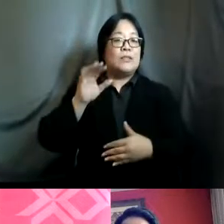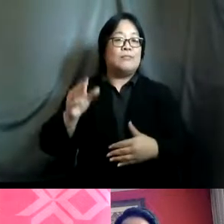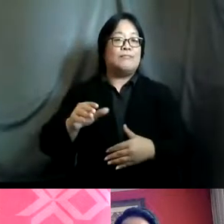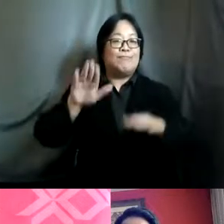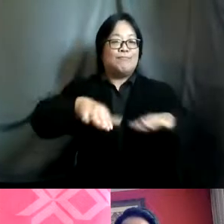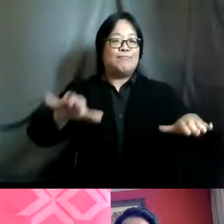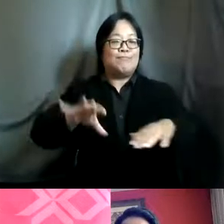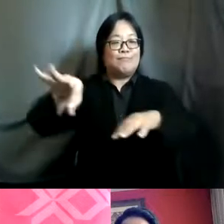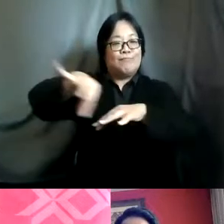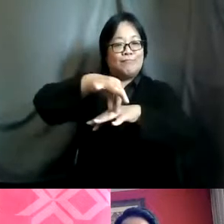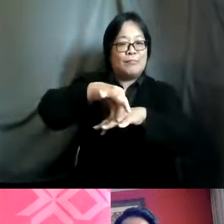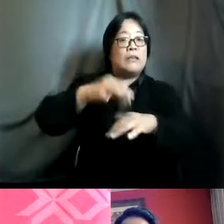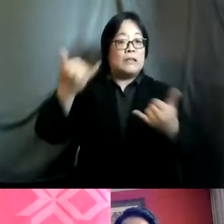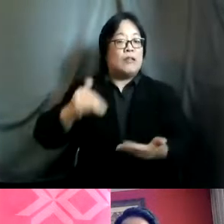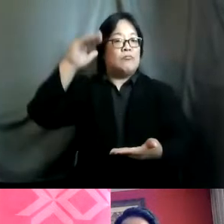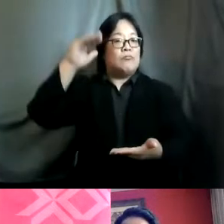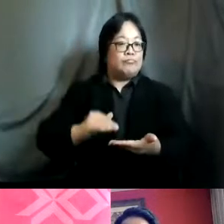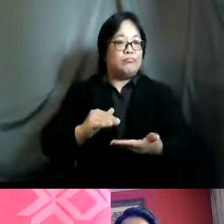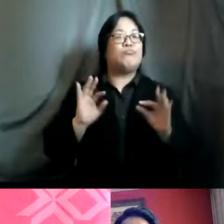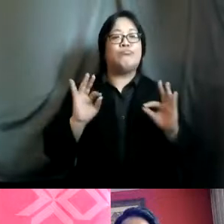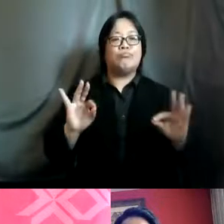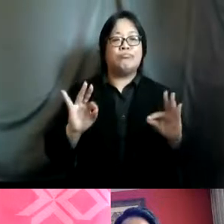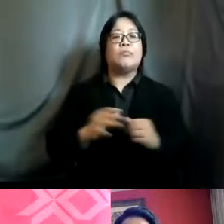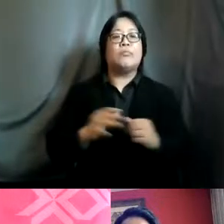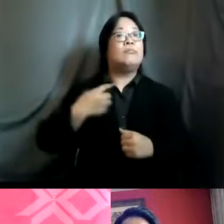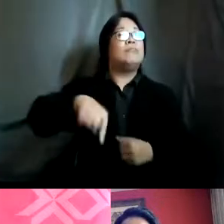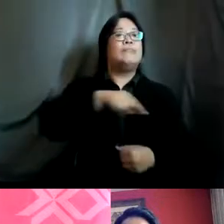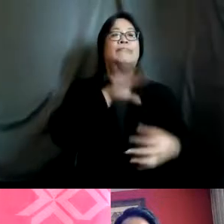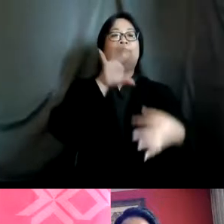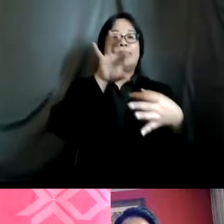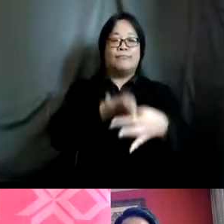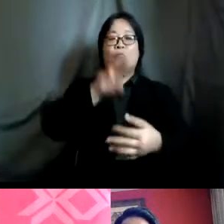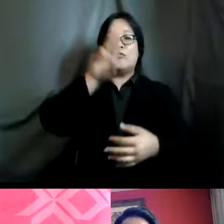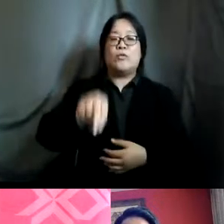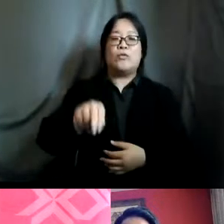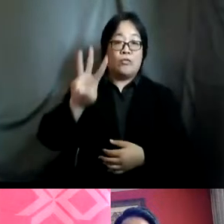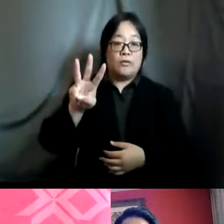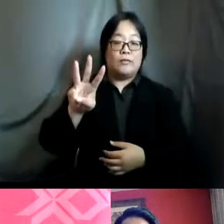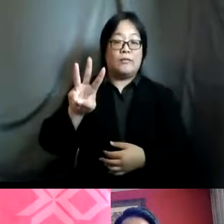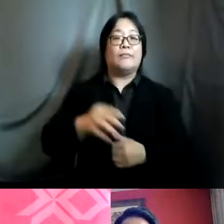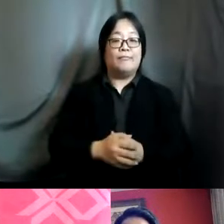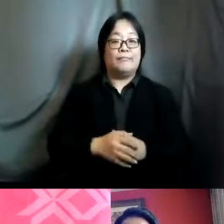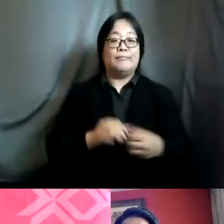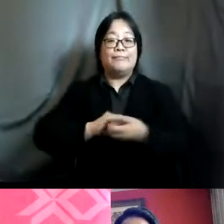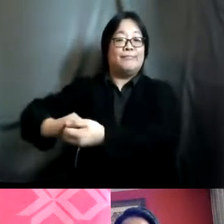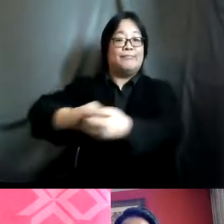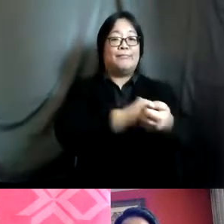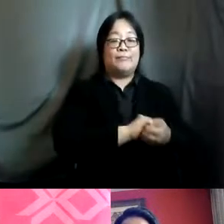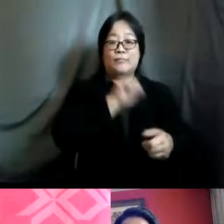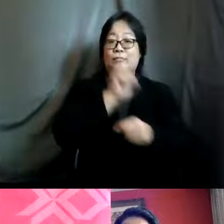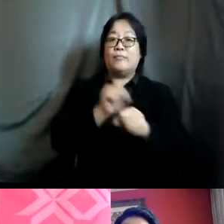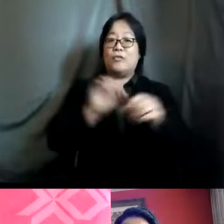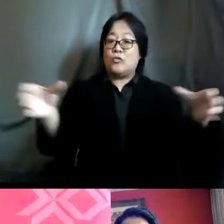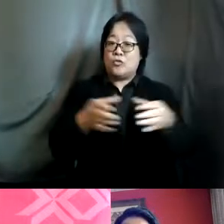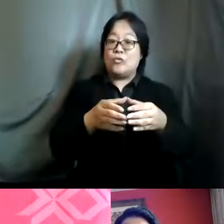showing significant results as is our partnership with you and women under the so-called unite working group to tackle the scourge